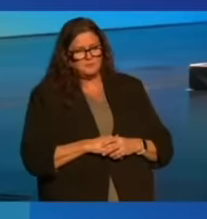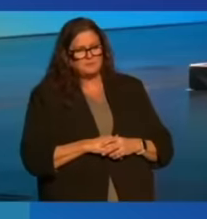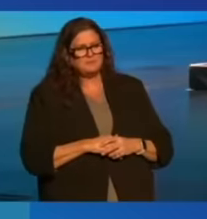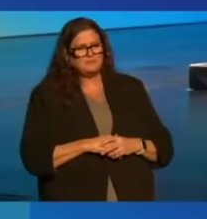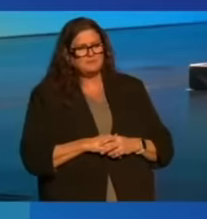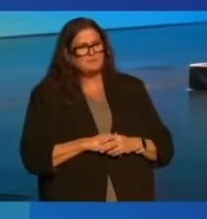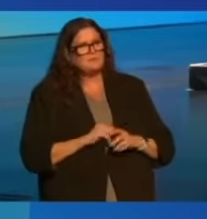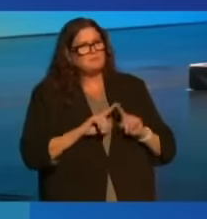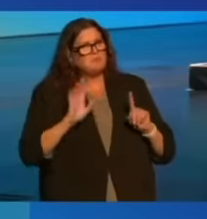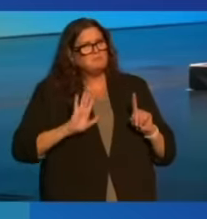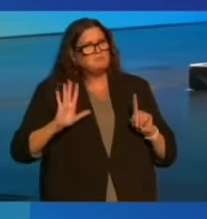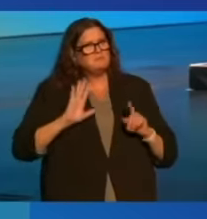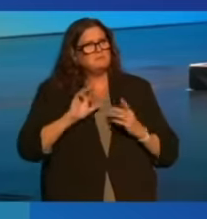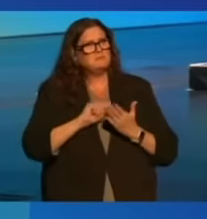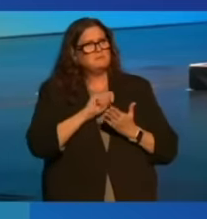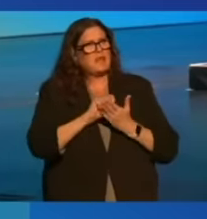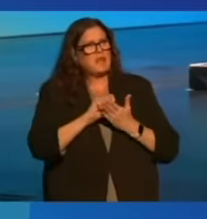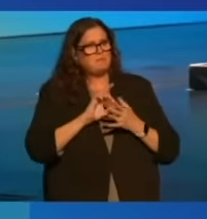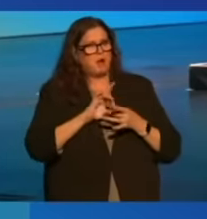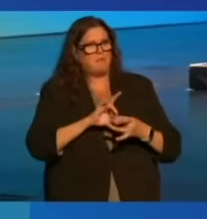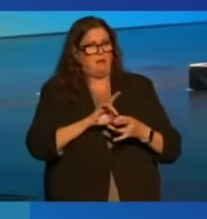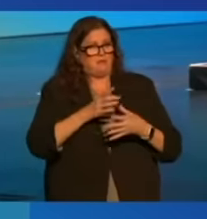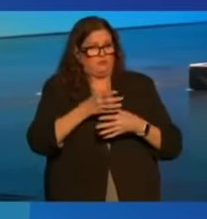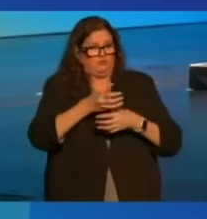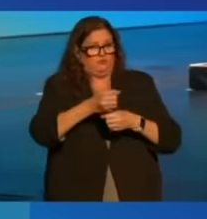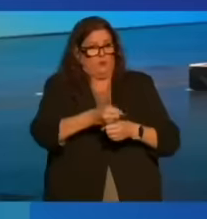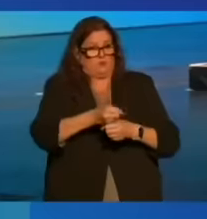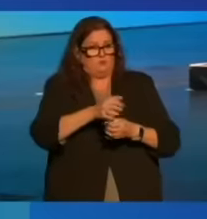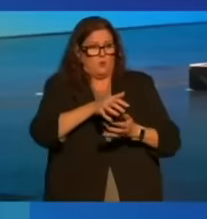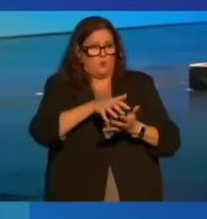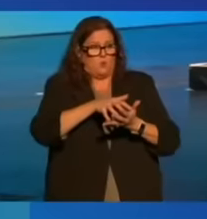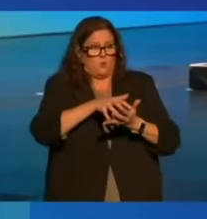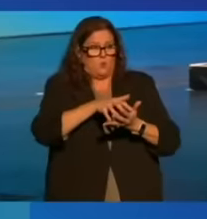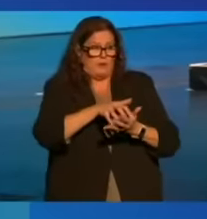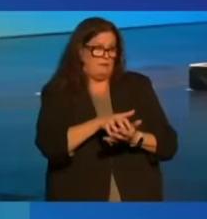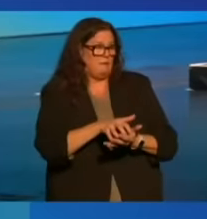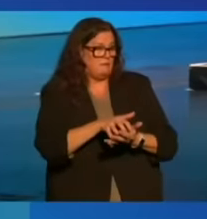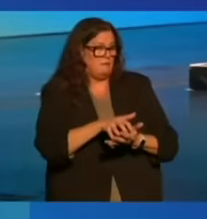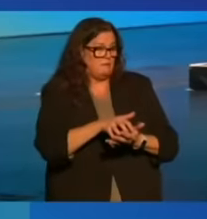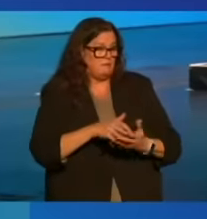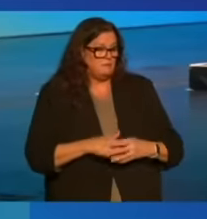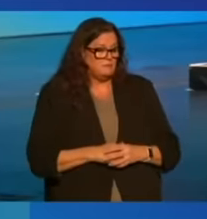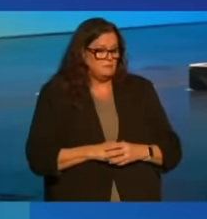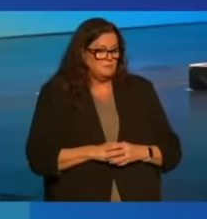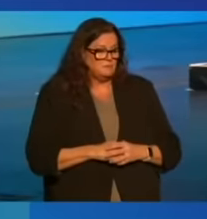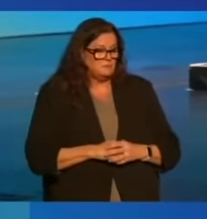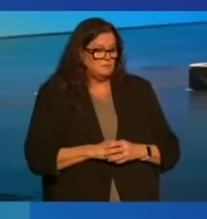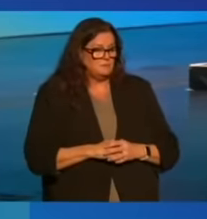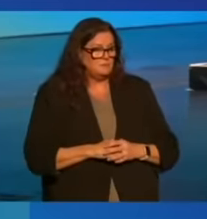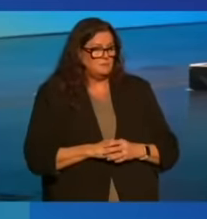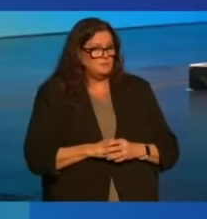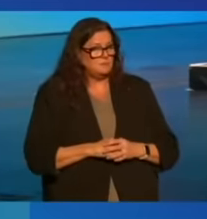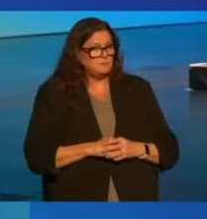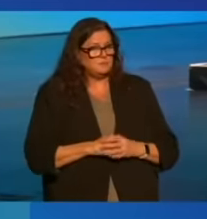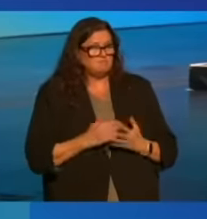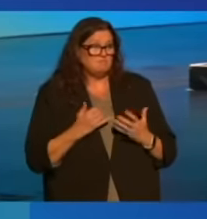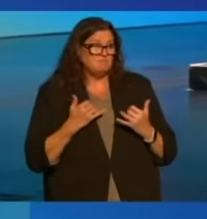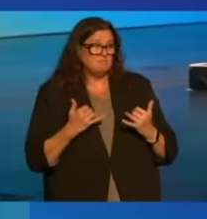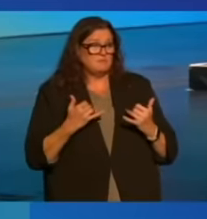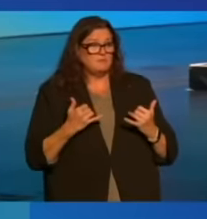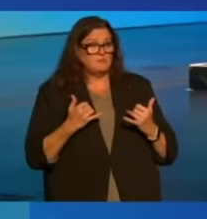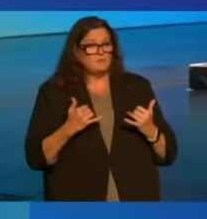But at a time when our bonds of trust are growing weaker, at a time when